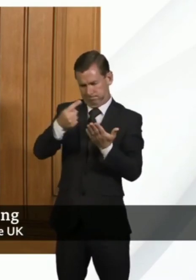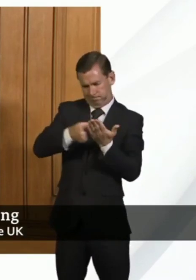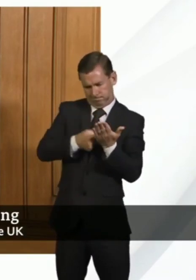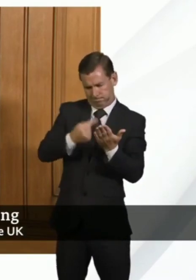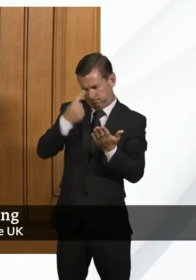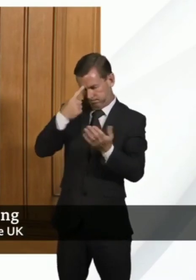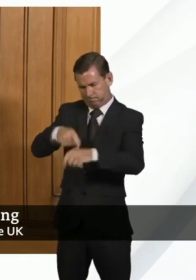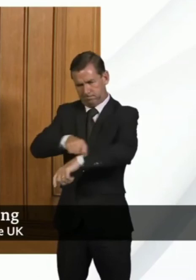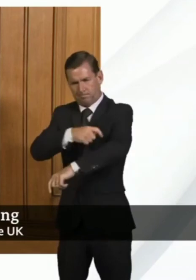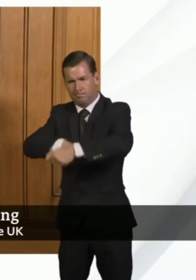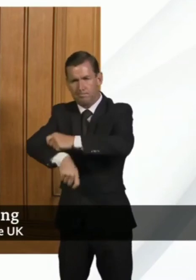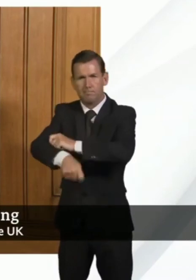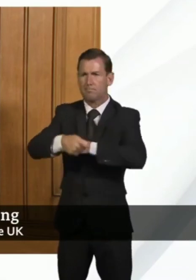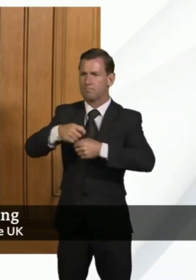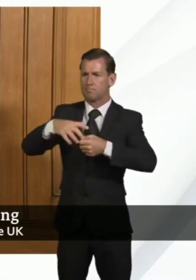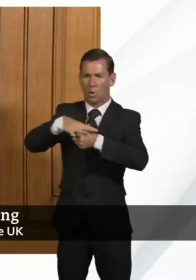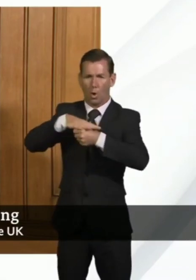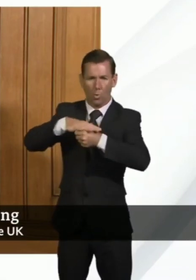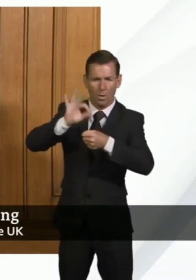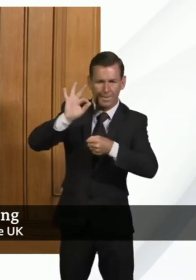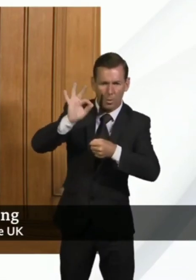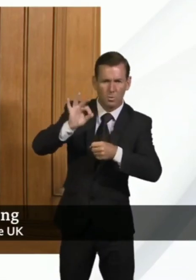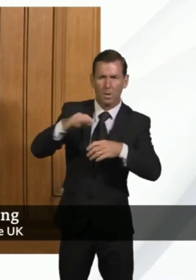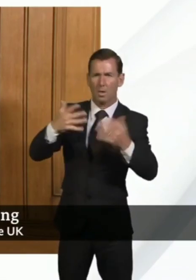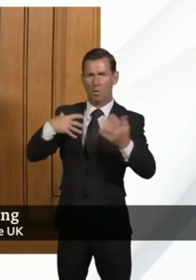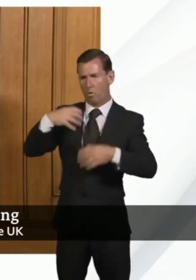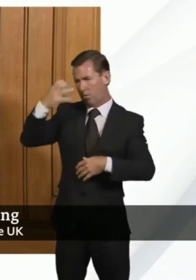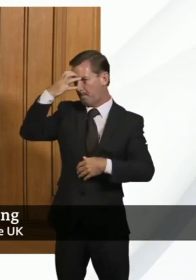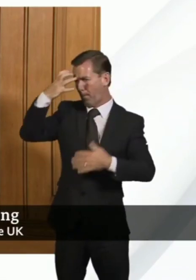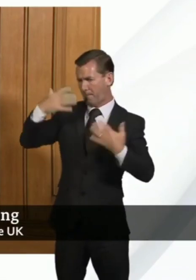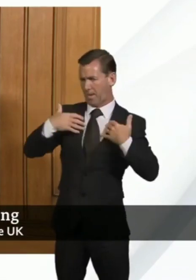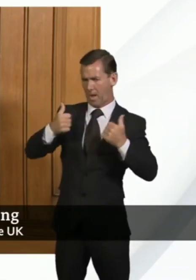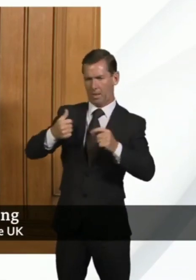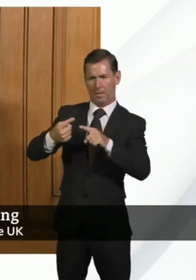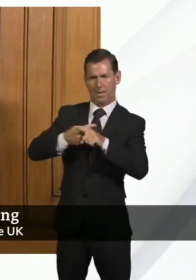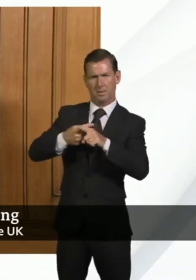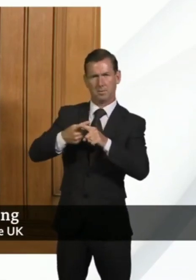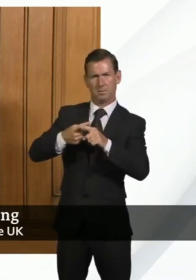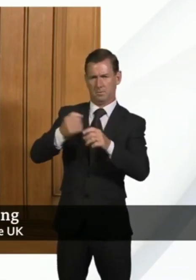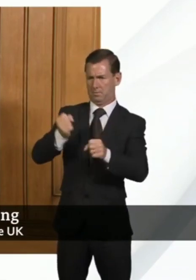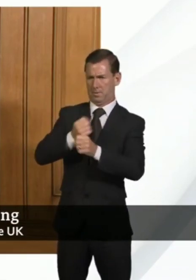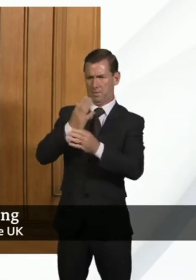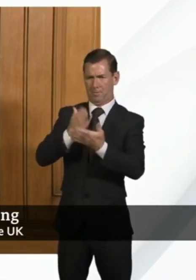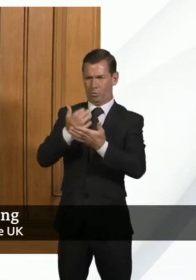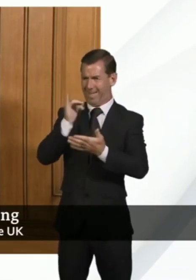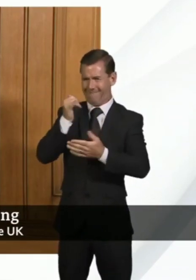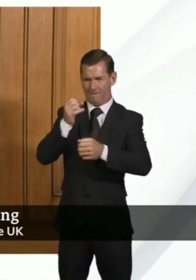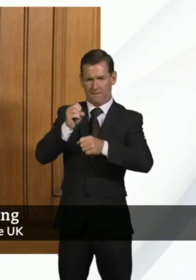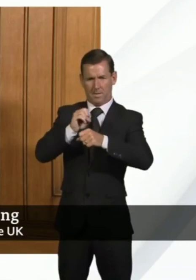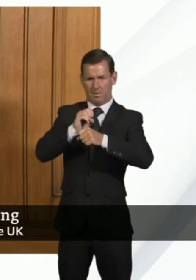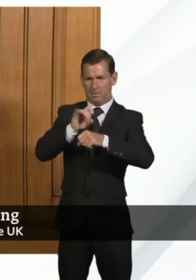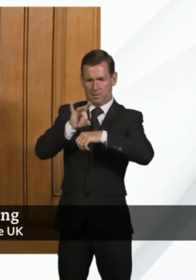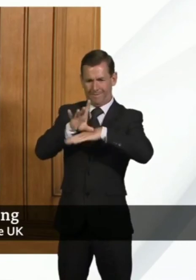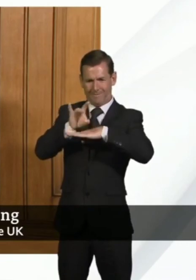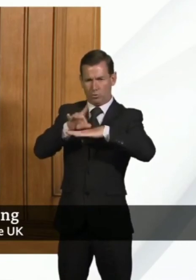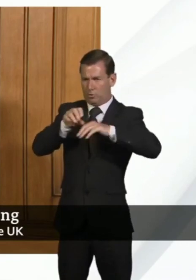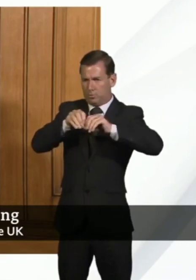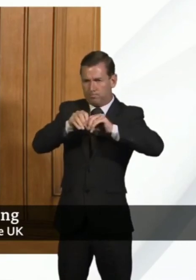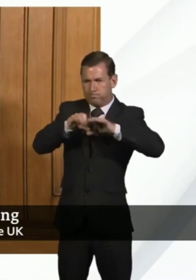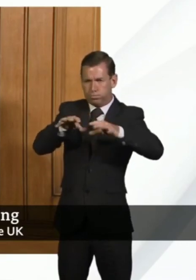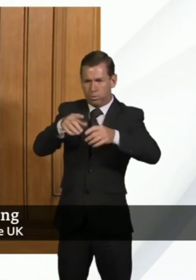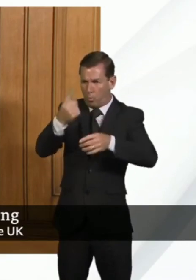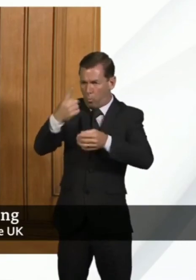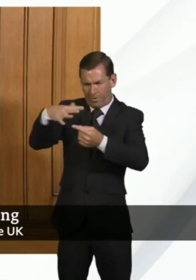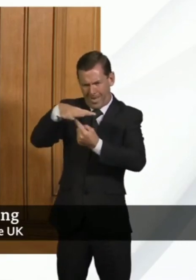health colleagues either in local councils or with public health England to ensure that a particular outbreak in a particular area is taken